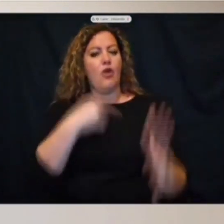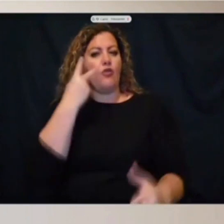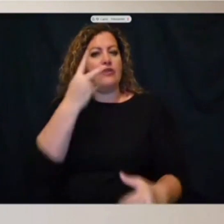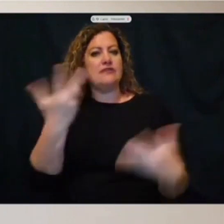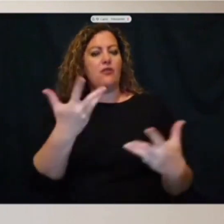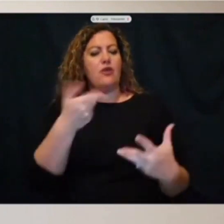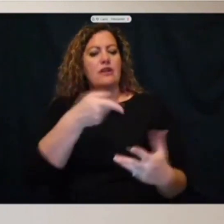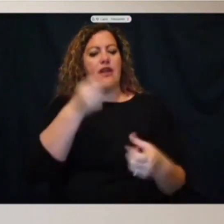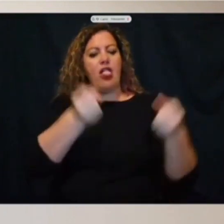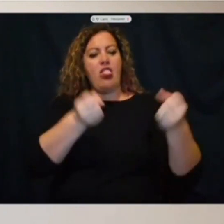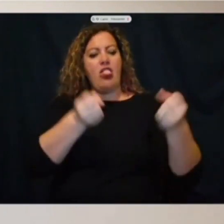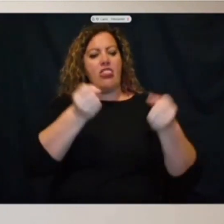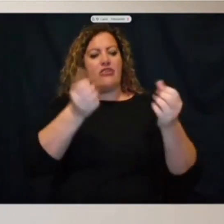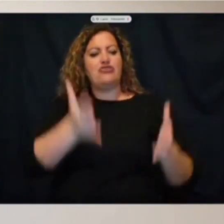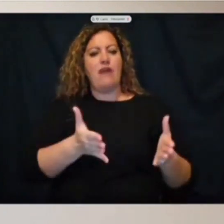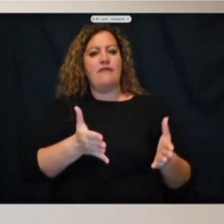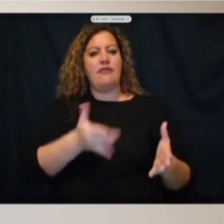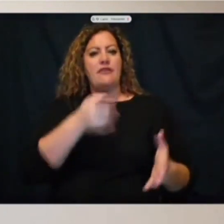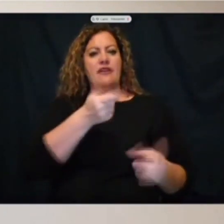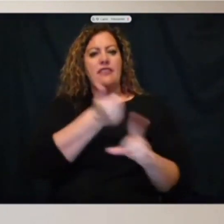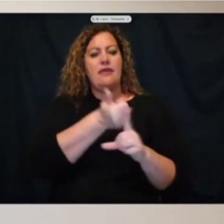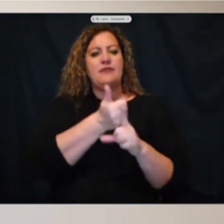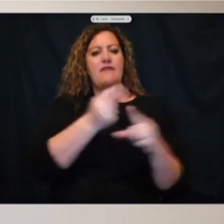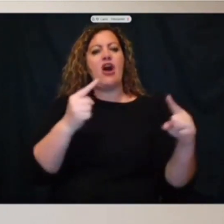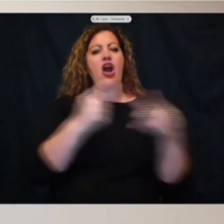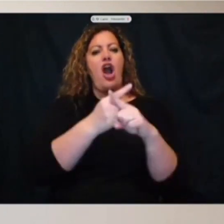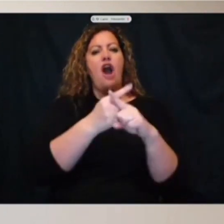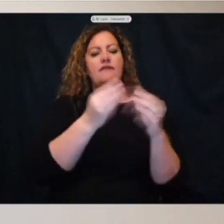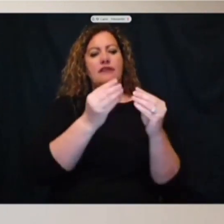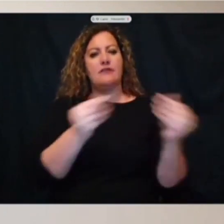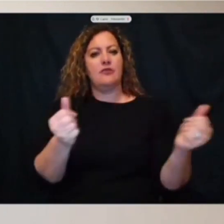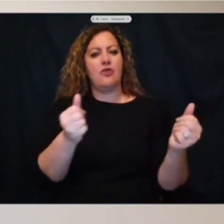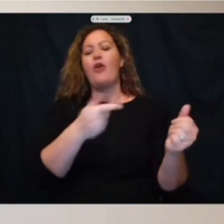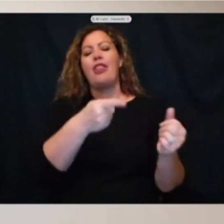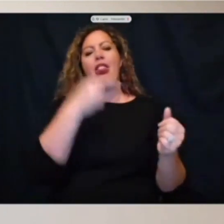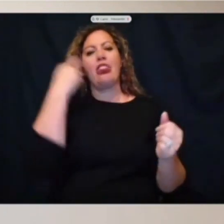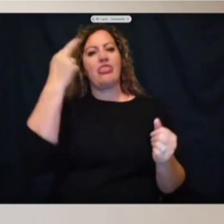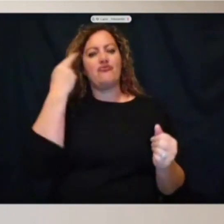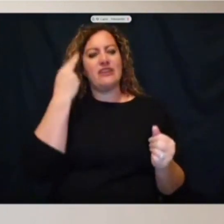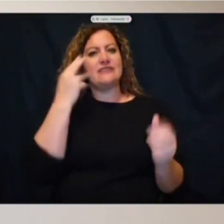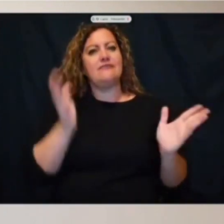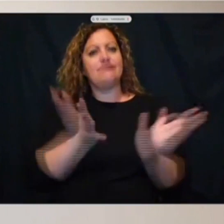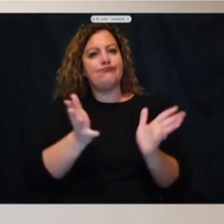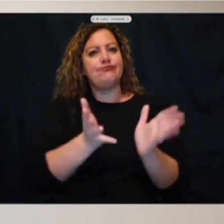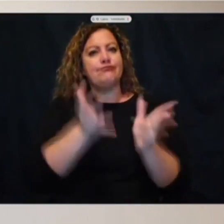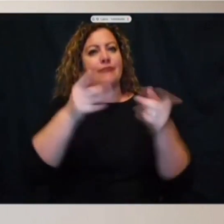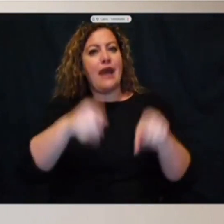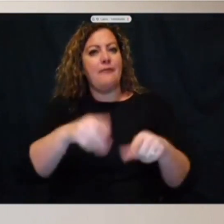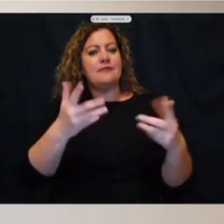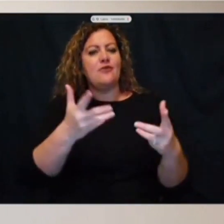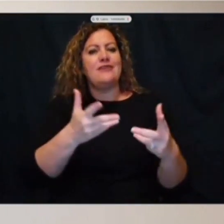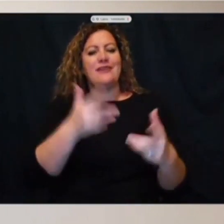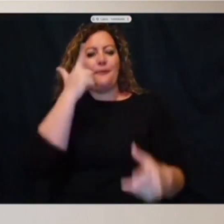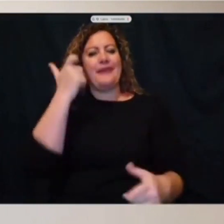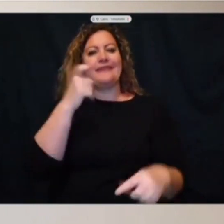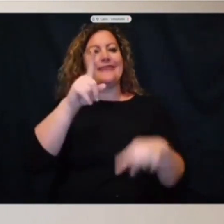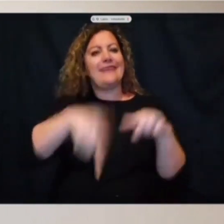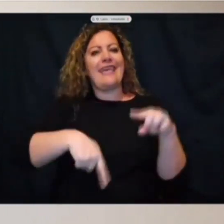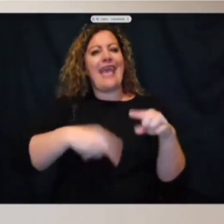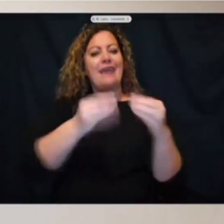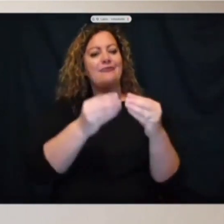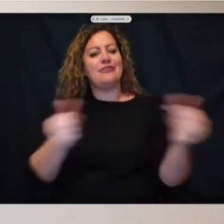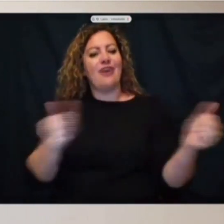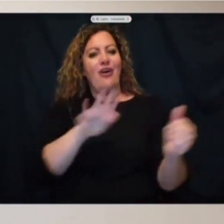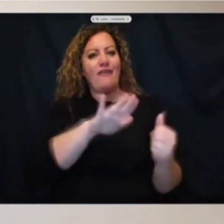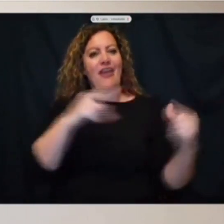is conflict resolution. The lack of the failure of people to be able to resolve conflict in what we would consider to